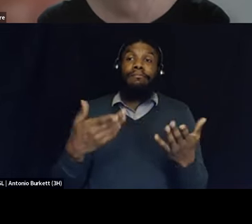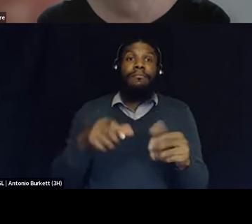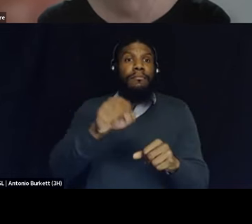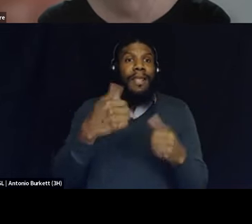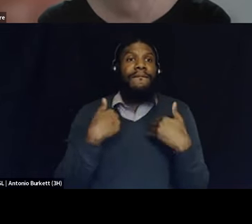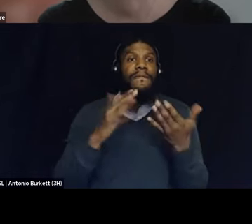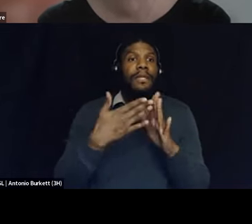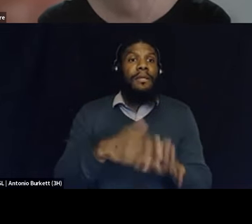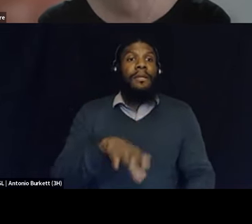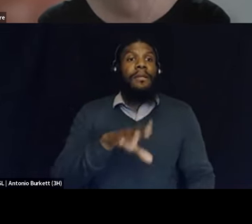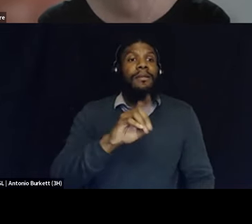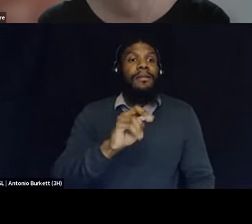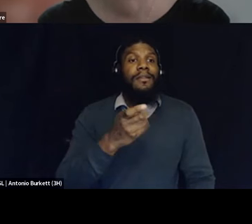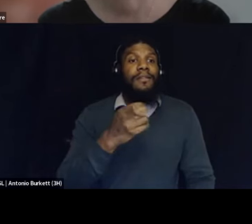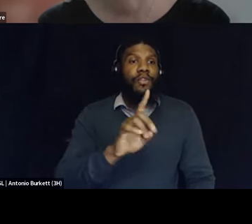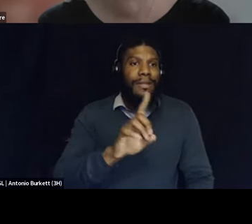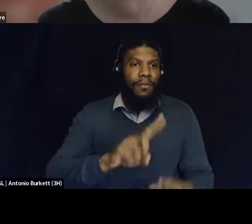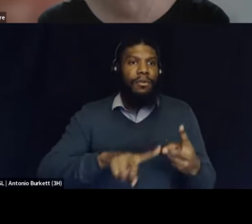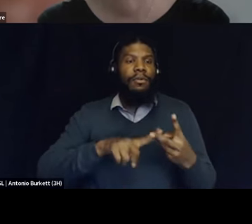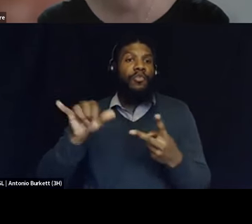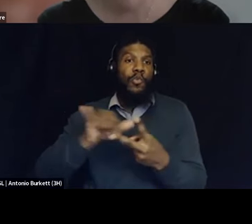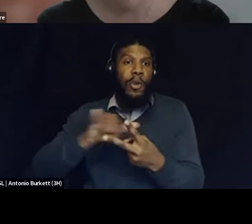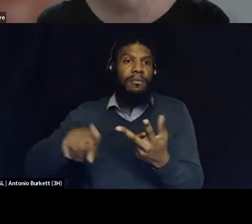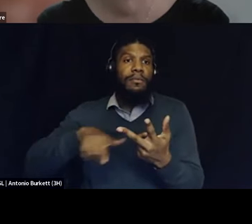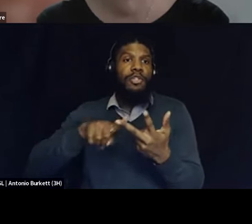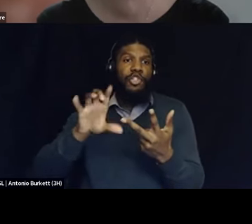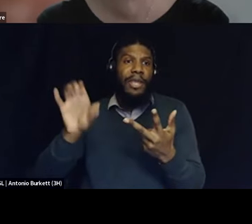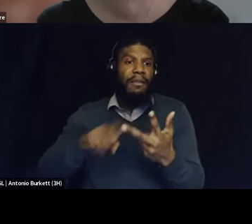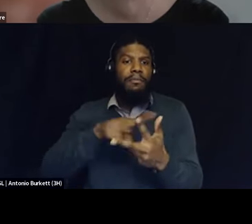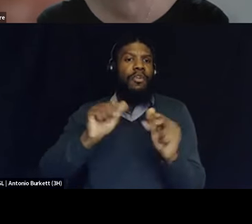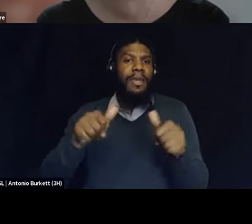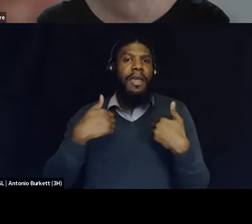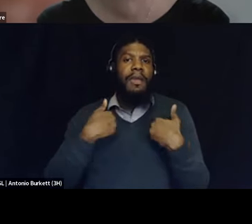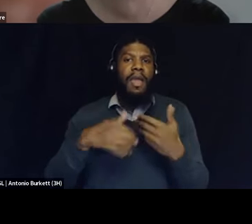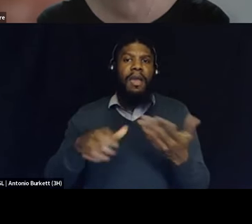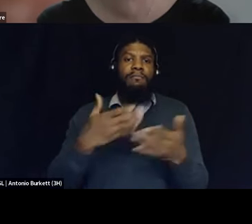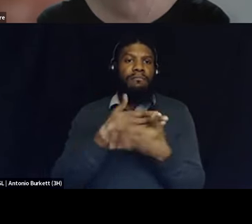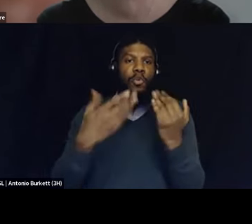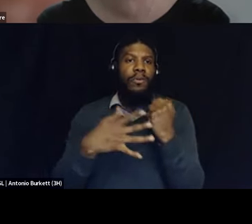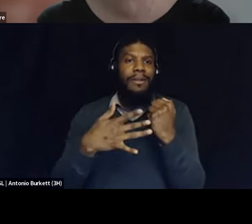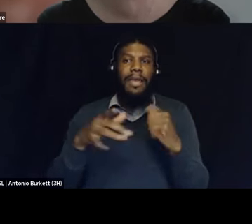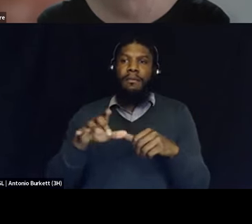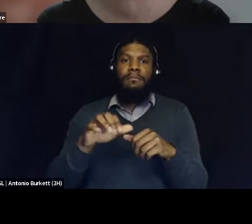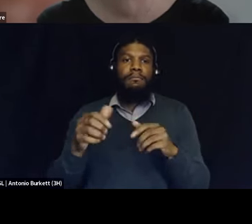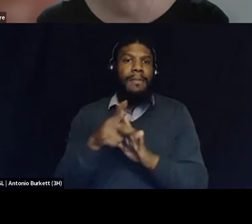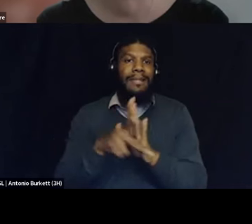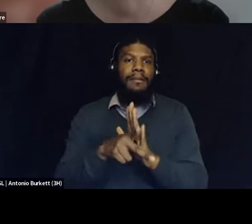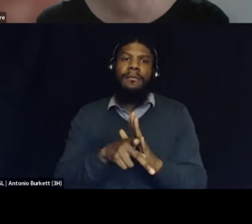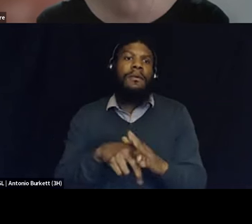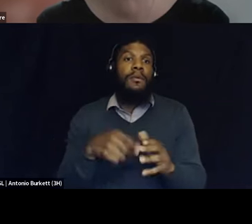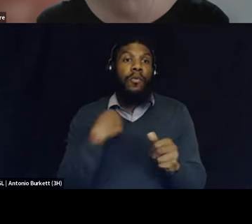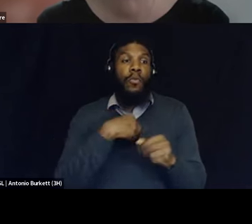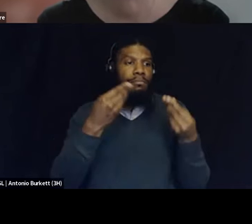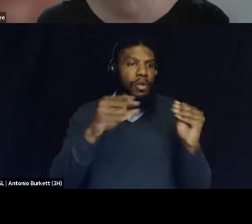chicago that will have a sanctuary city policy to say we're not going to be sharing information about someone's drug conviction with